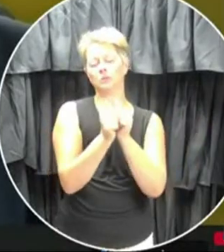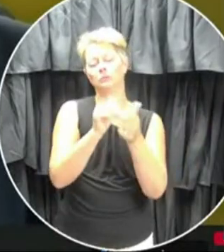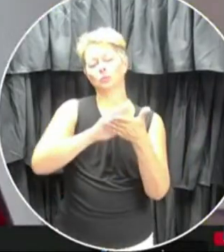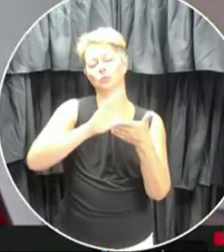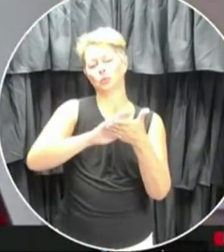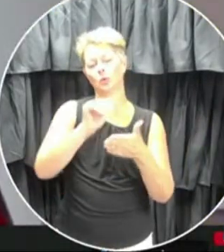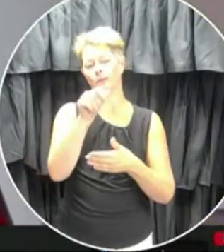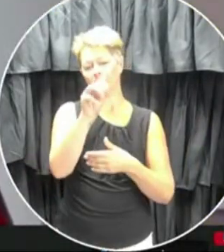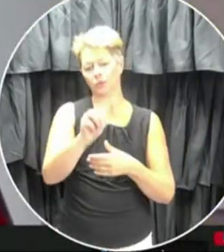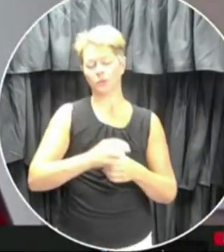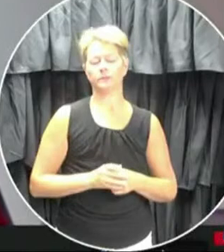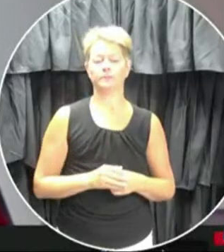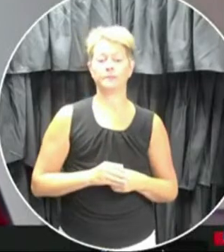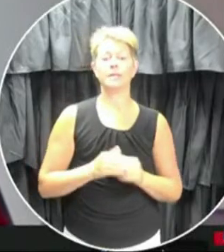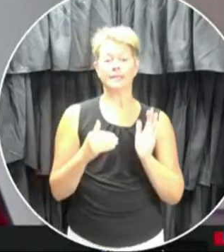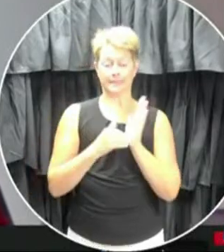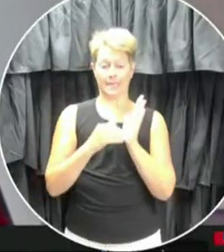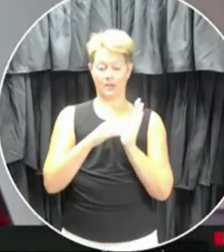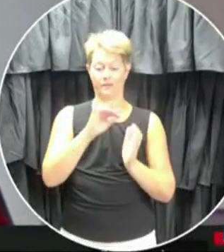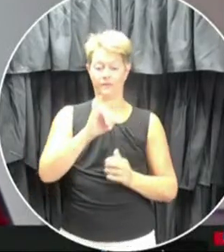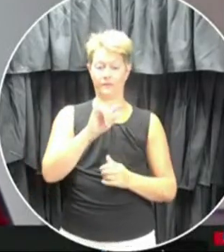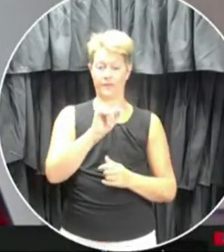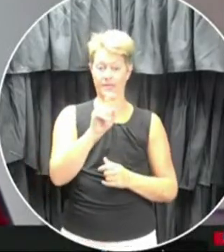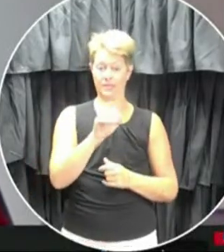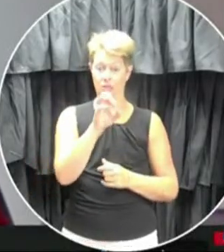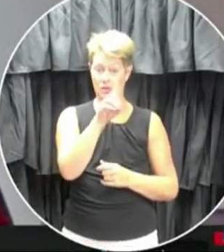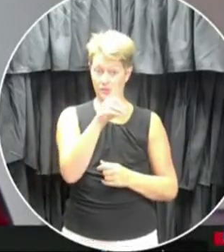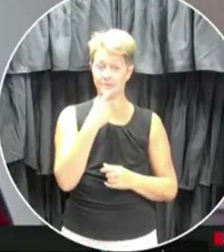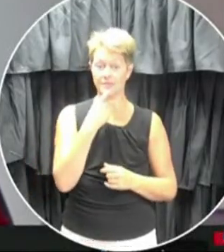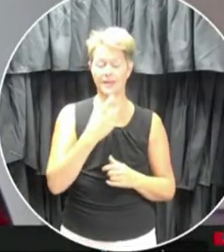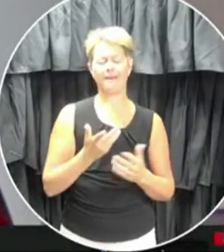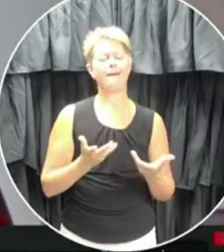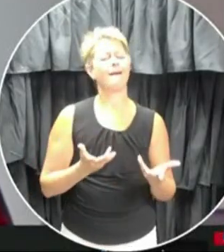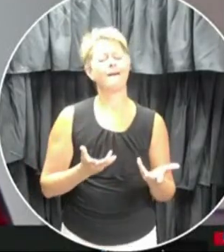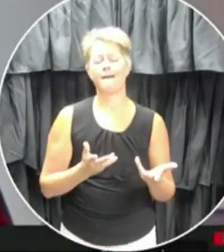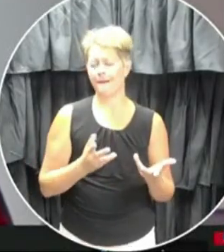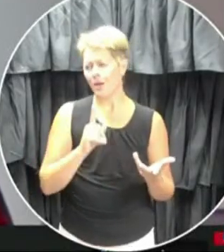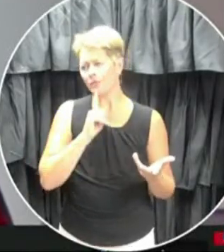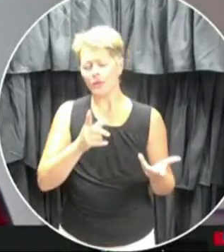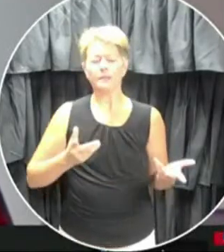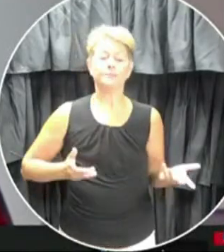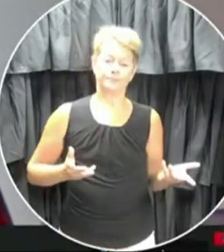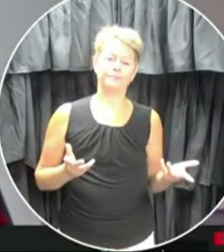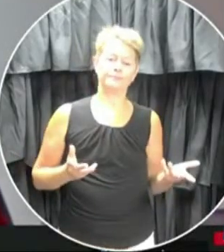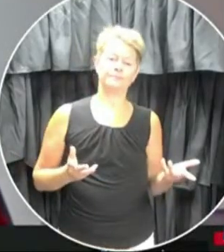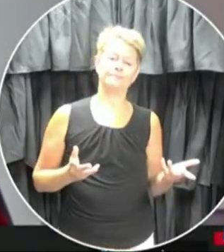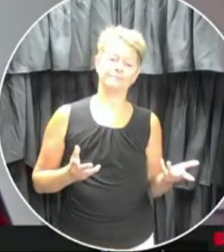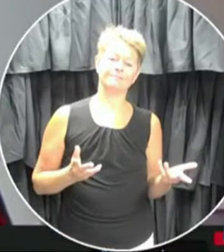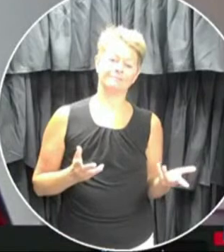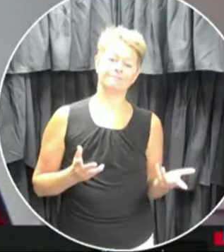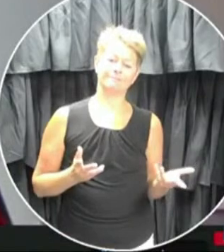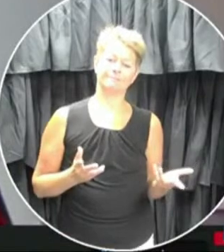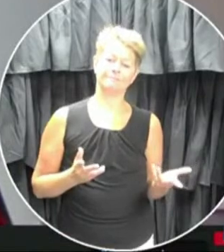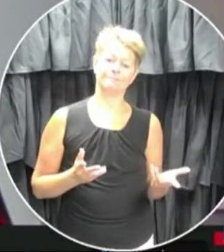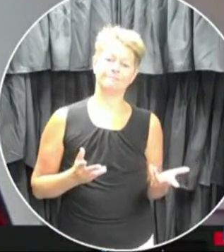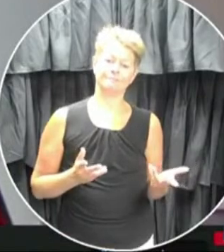Thank you. I would reiterate that, you know, it's in nobody's interest to go through this and through the form